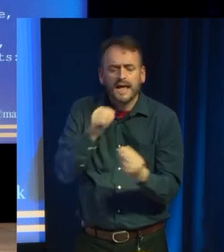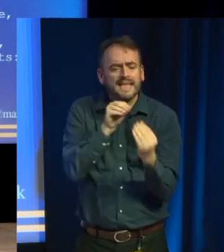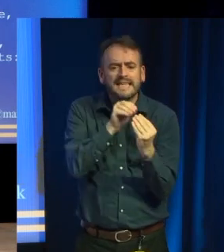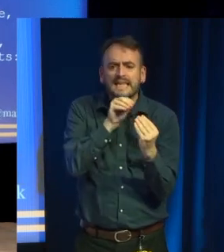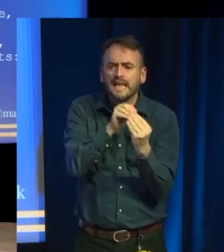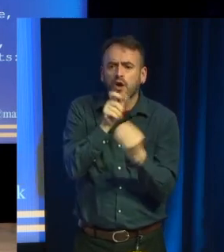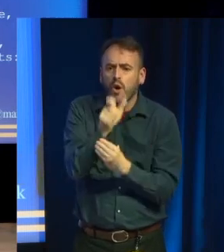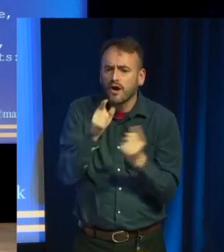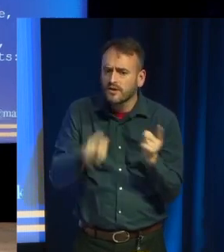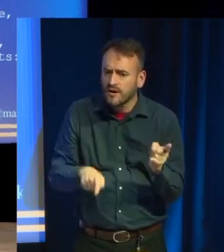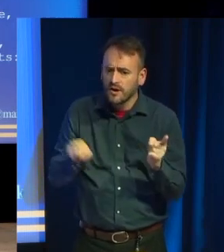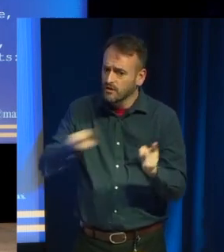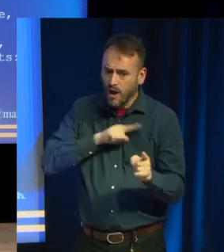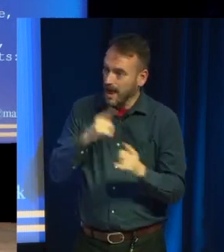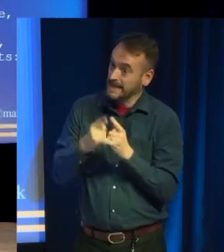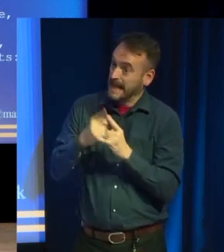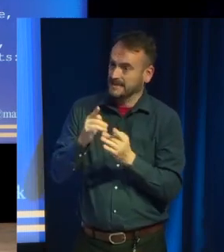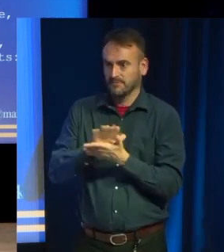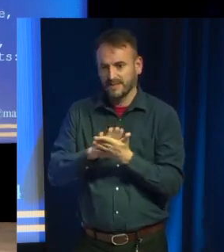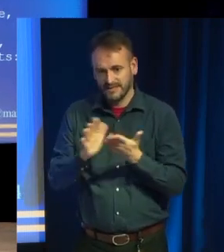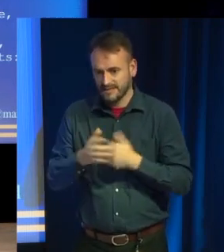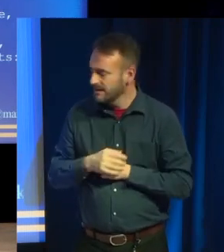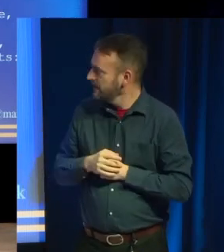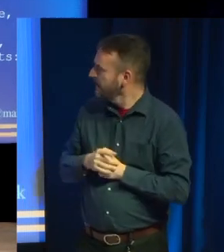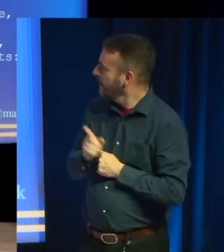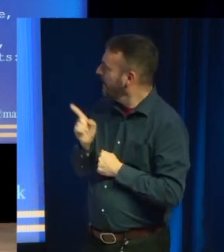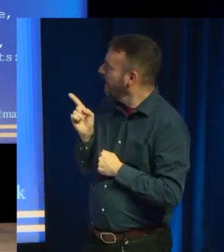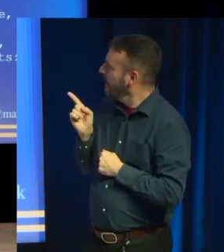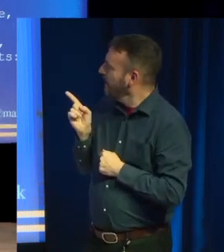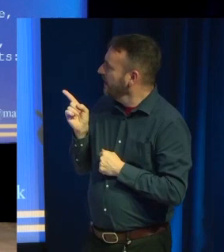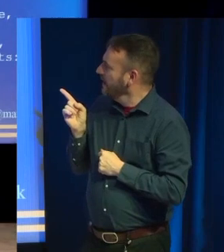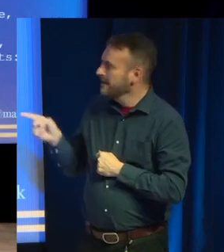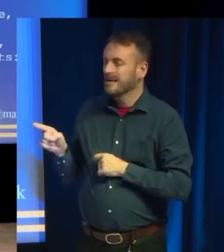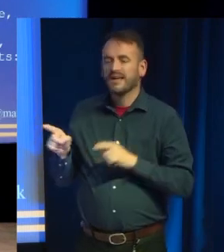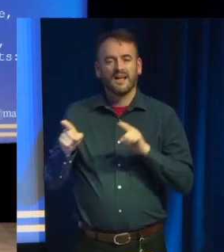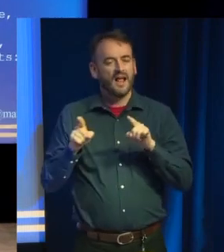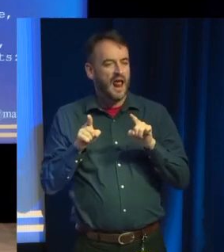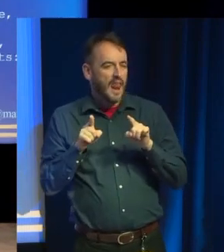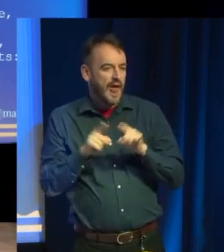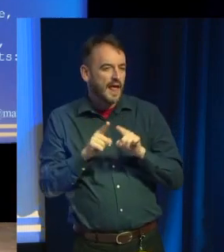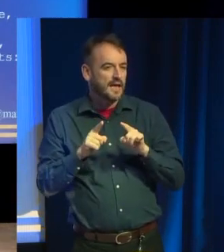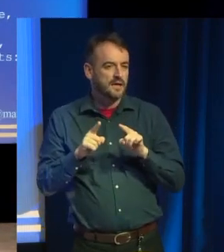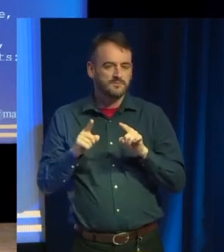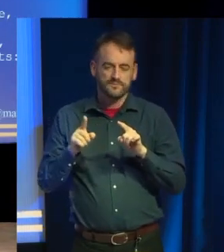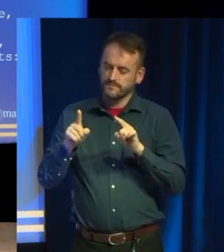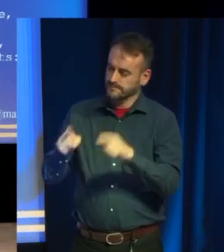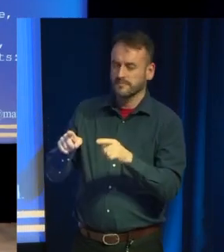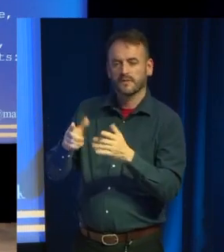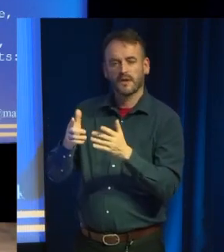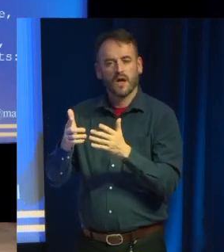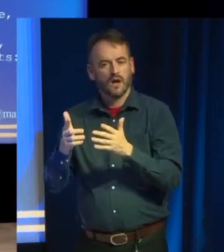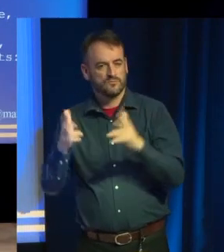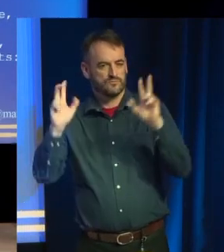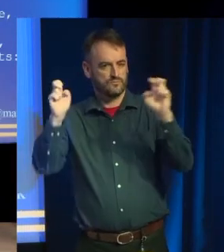They also have a, because it's the World Garden, they want people to go to Alexa and think, this is great, I can ask for help. The problem is,